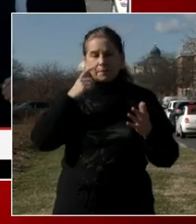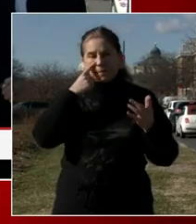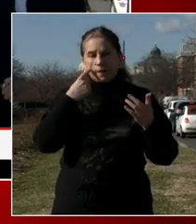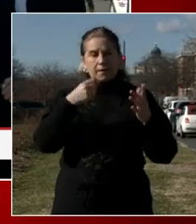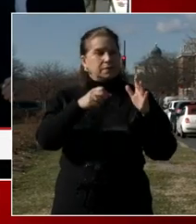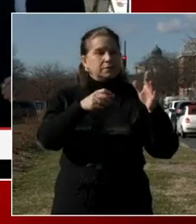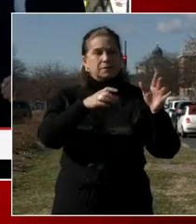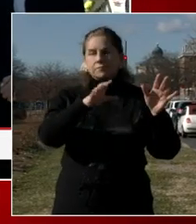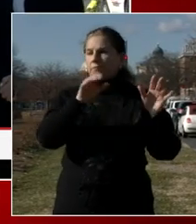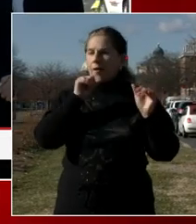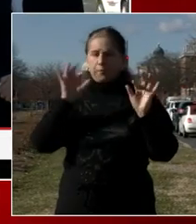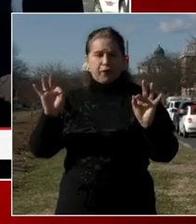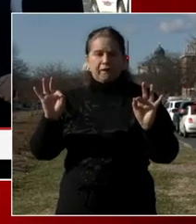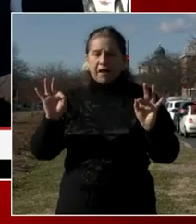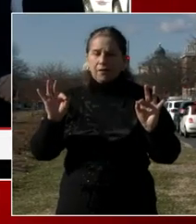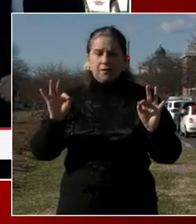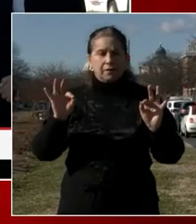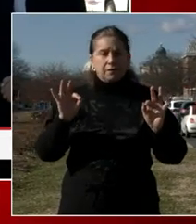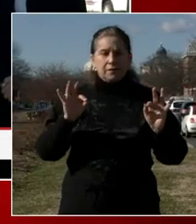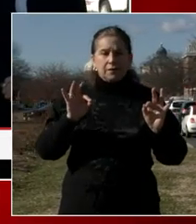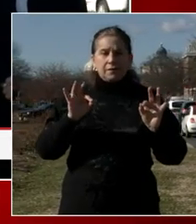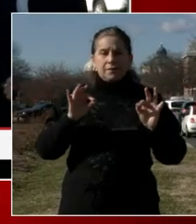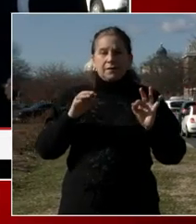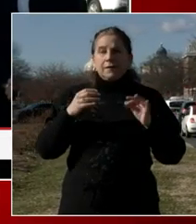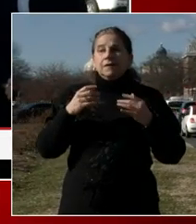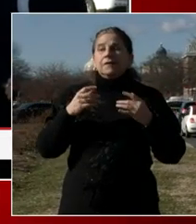until we have enough vaccine.